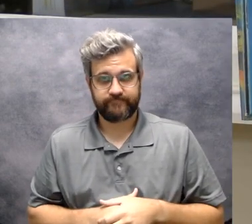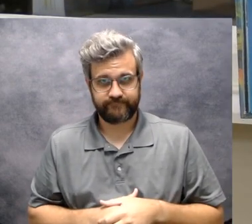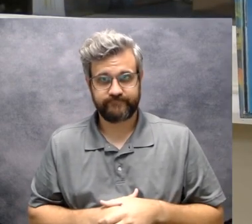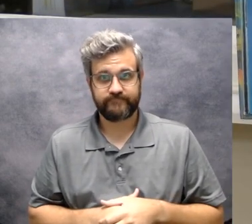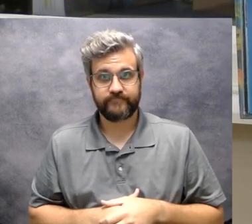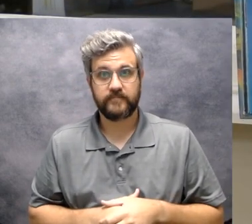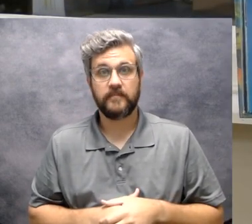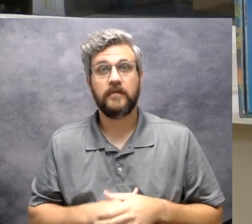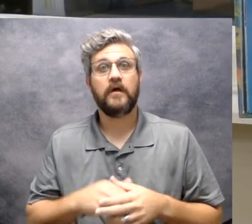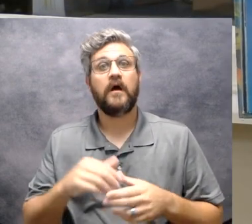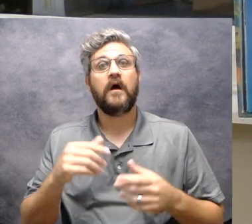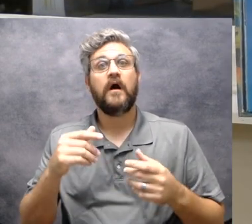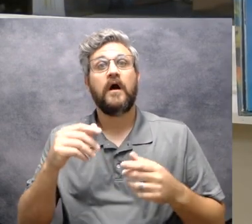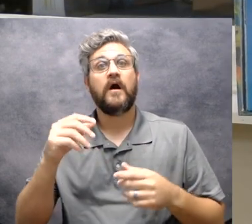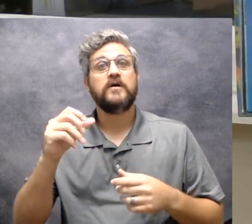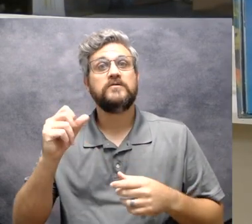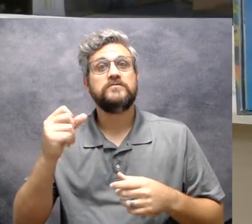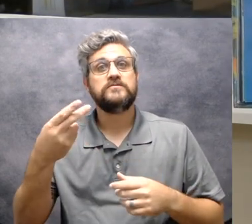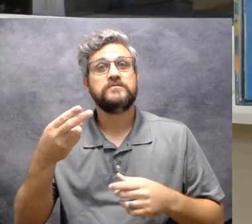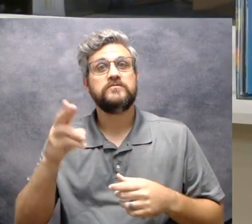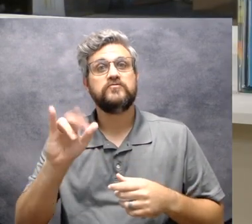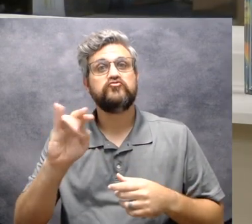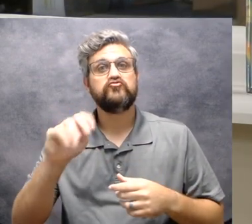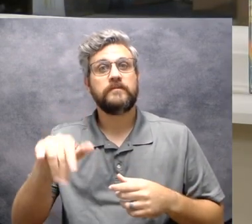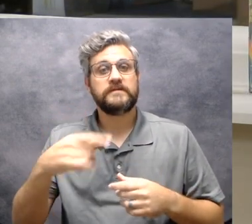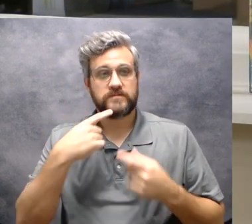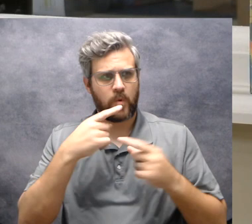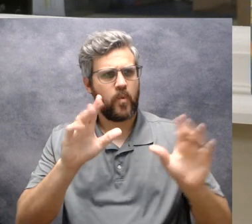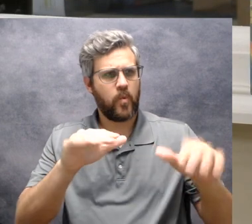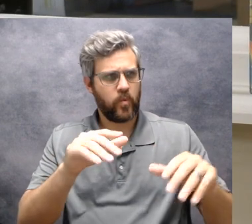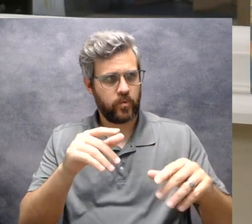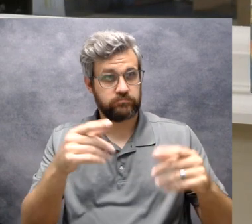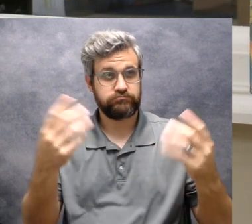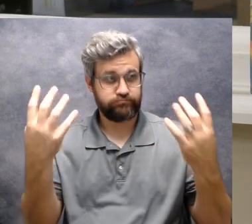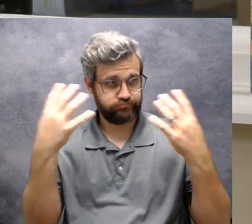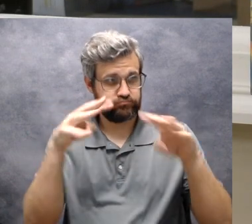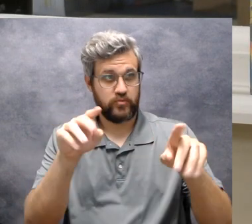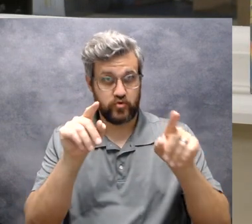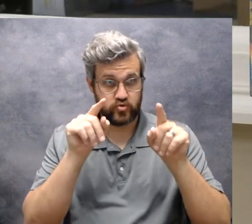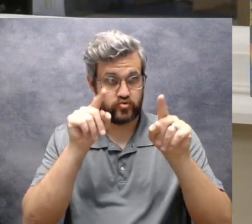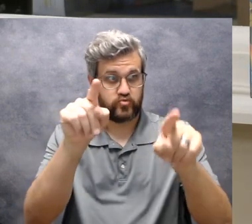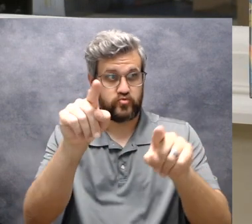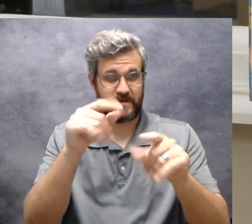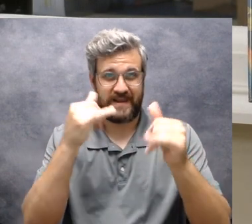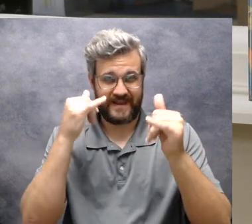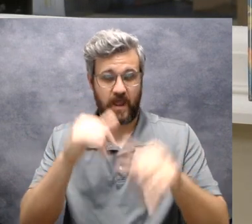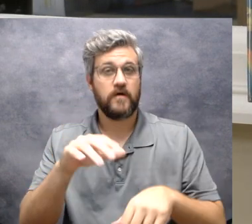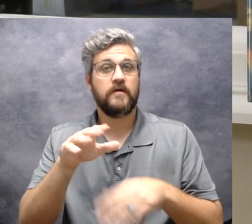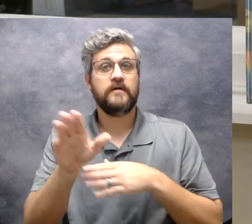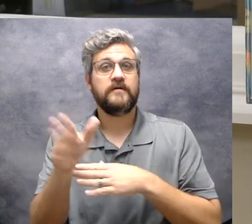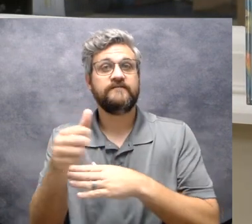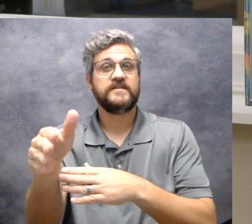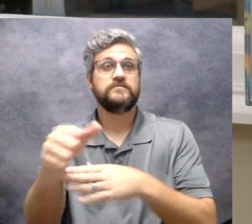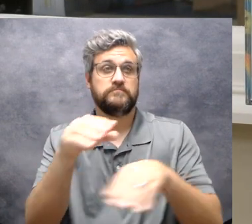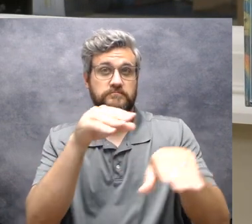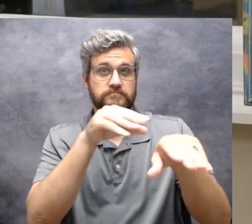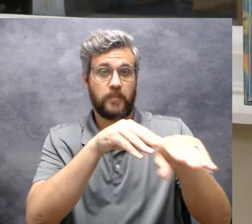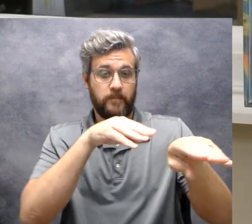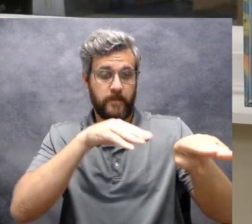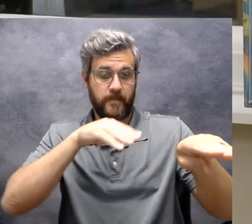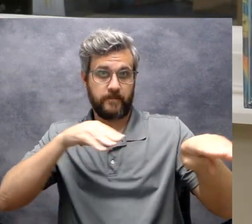Then Shrimpy told everyone to turn around. The chain of fish